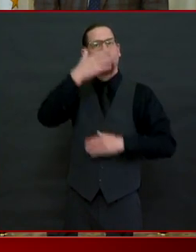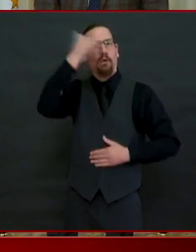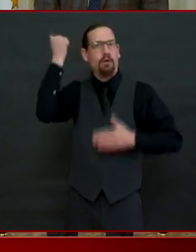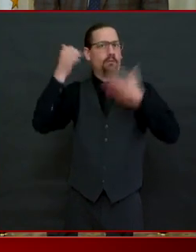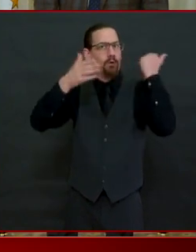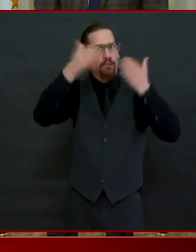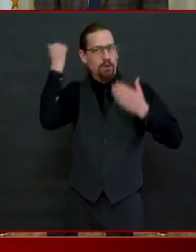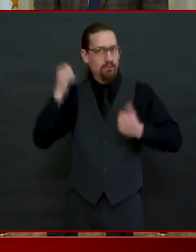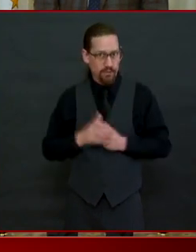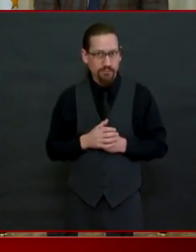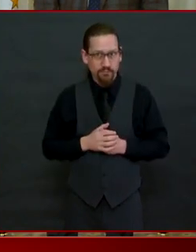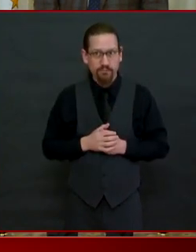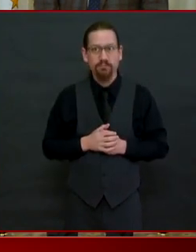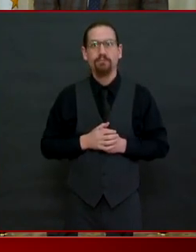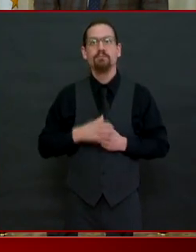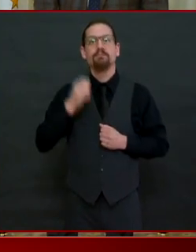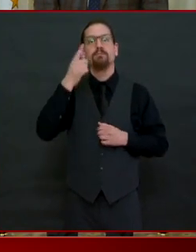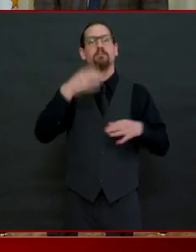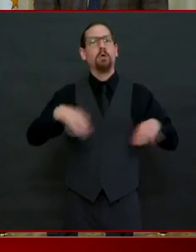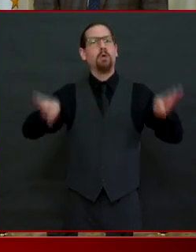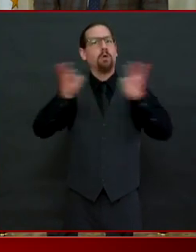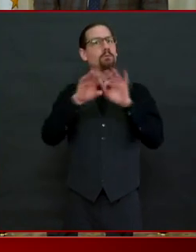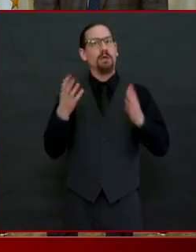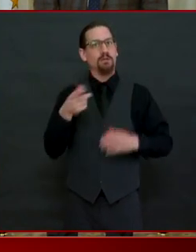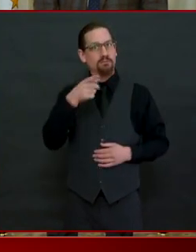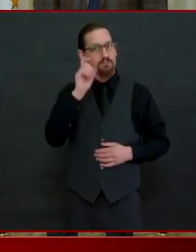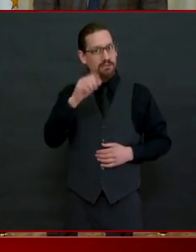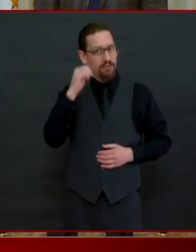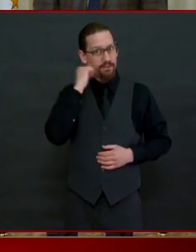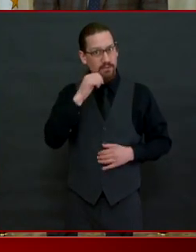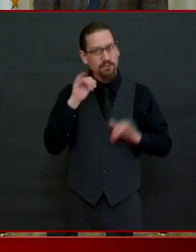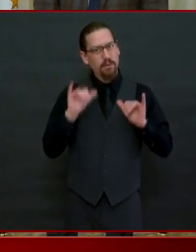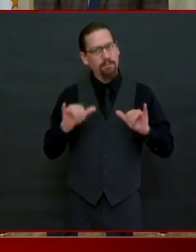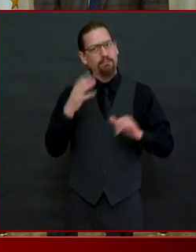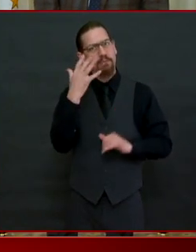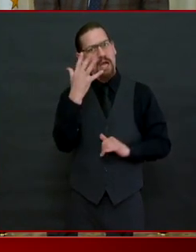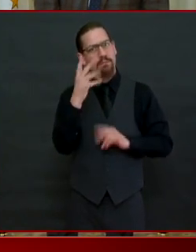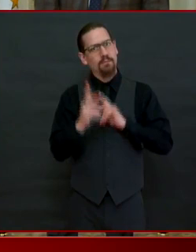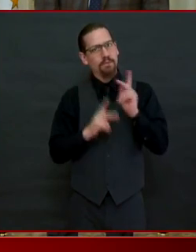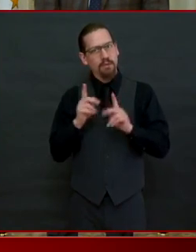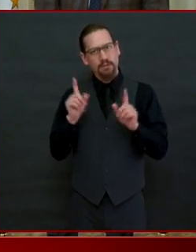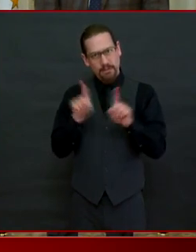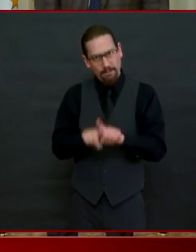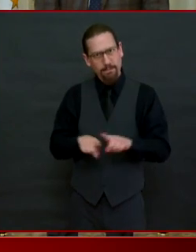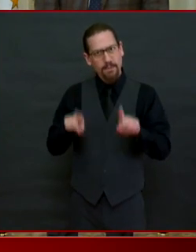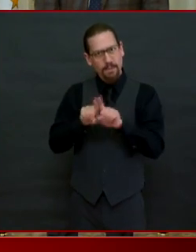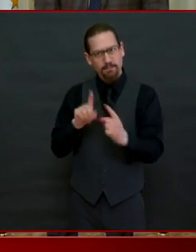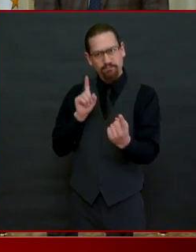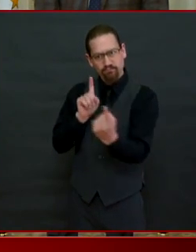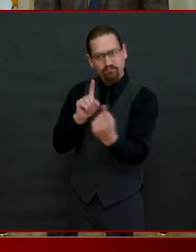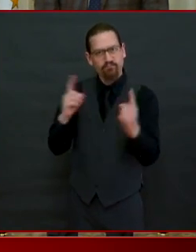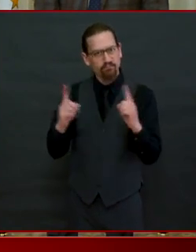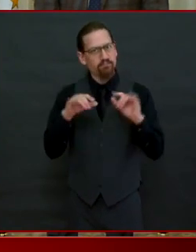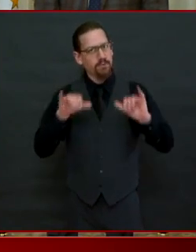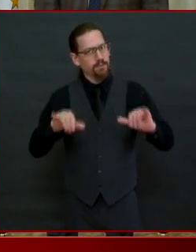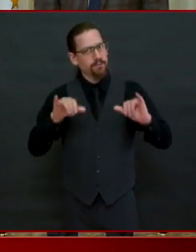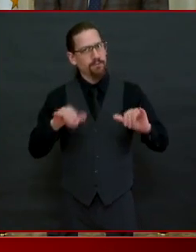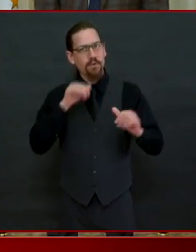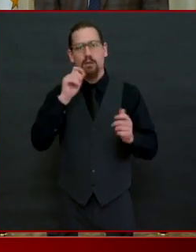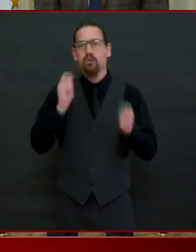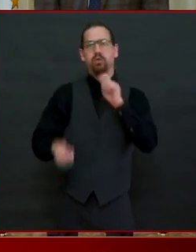probably like many of you i woke up today a little bit shocked and a little sad to see snow